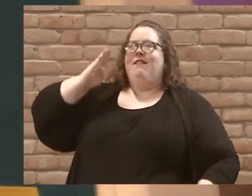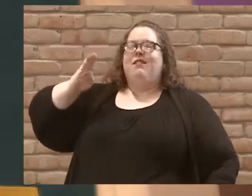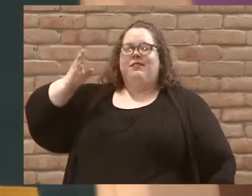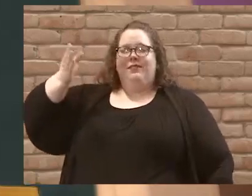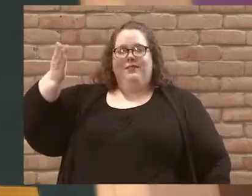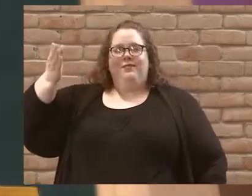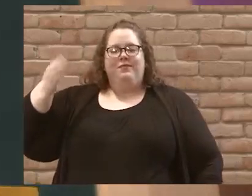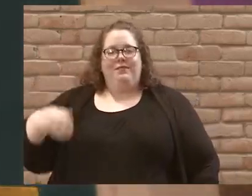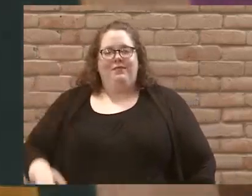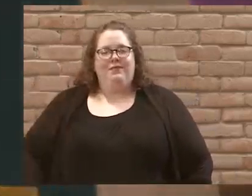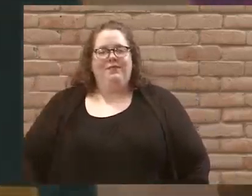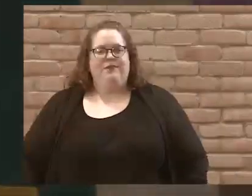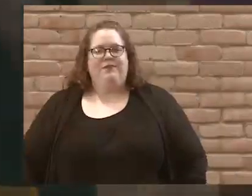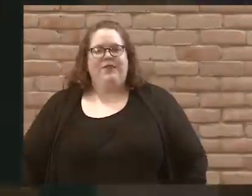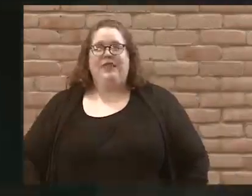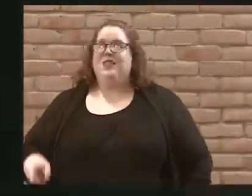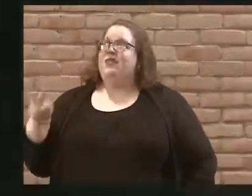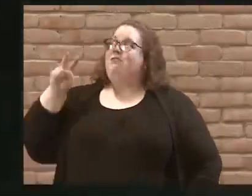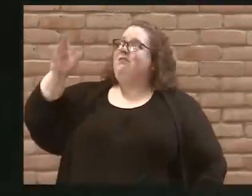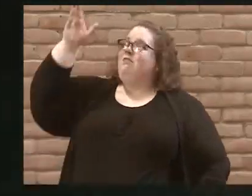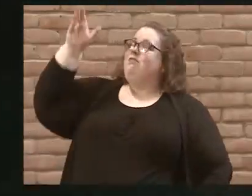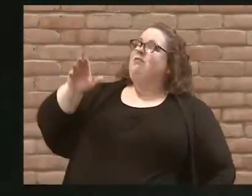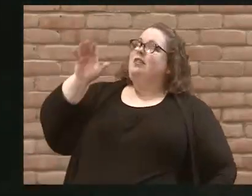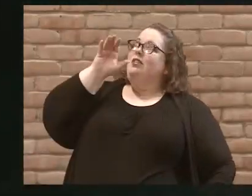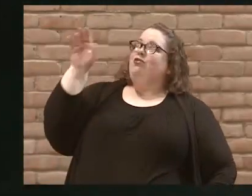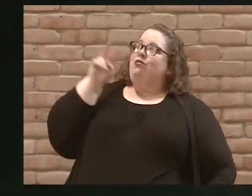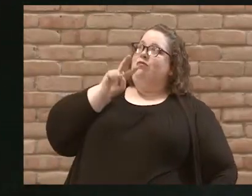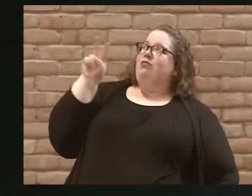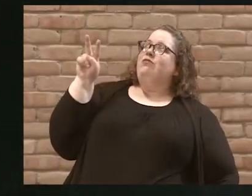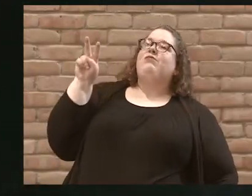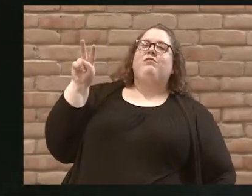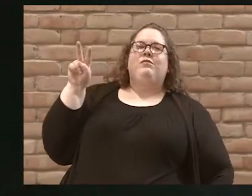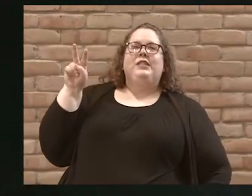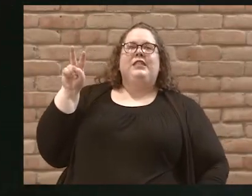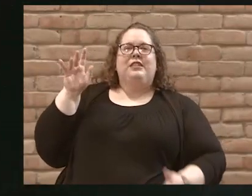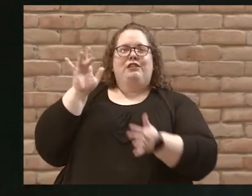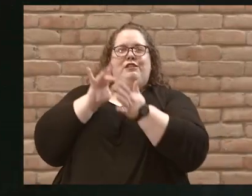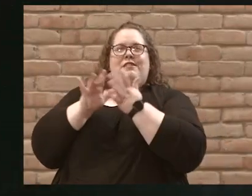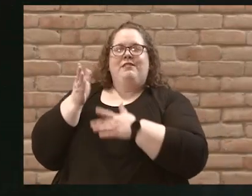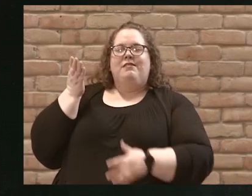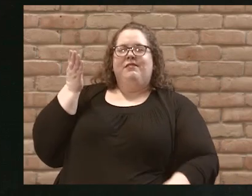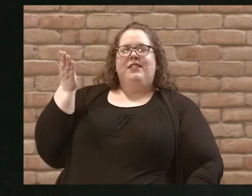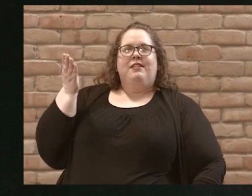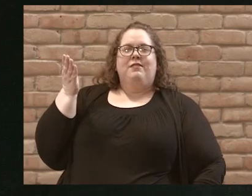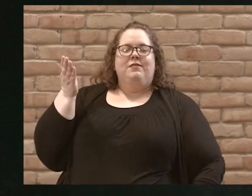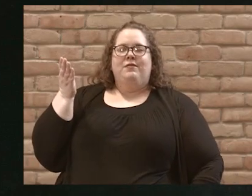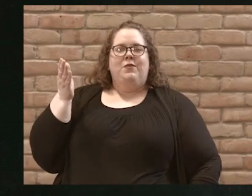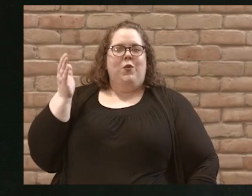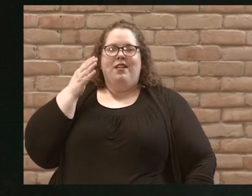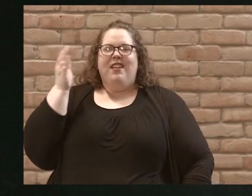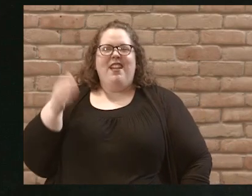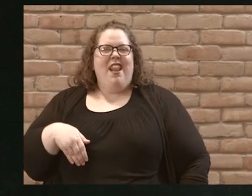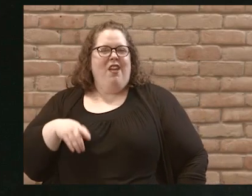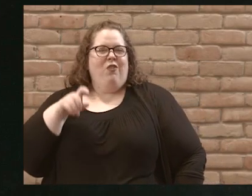we look at Jesus on the cross, we never again have to say,